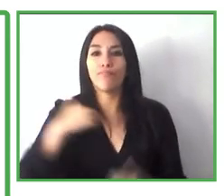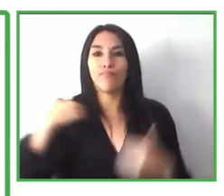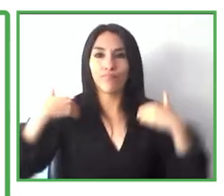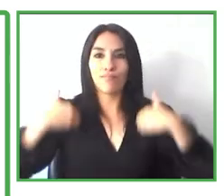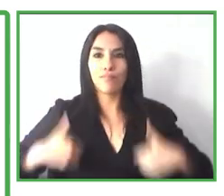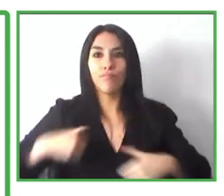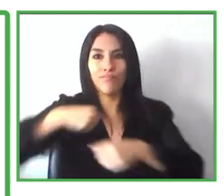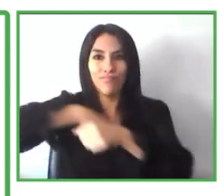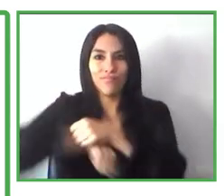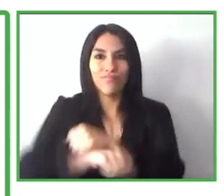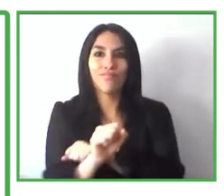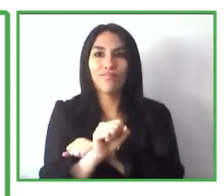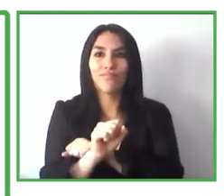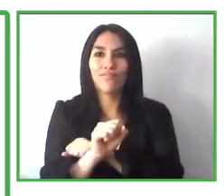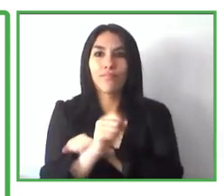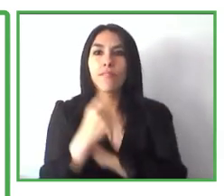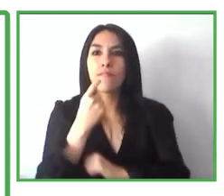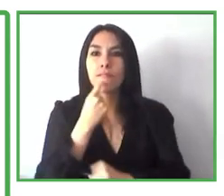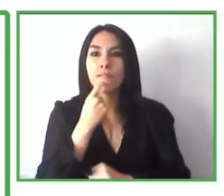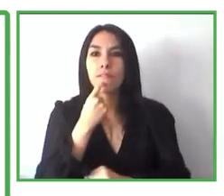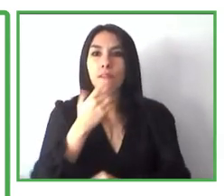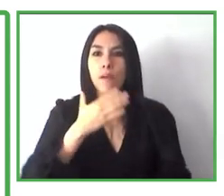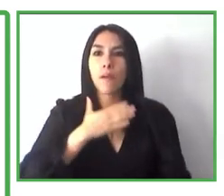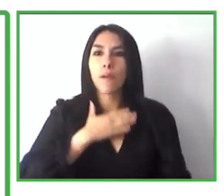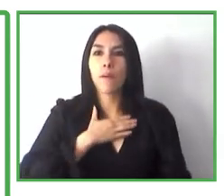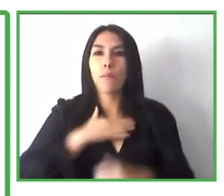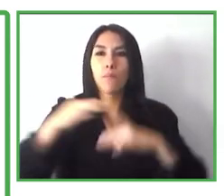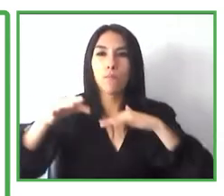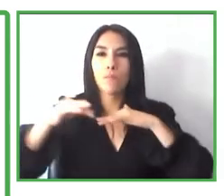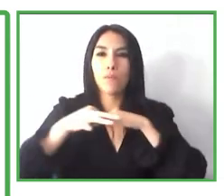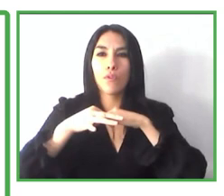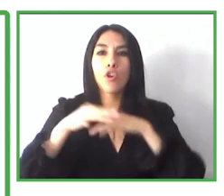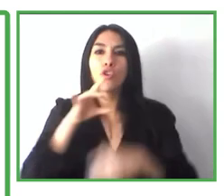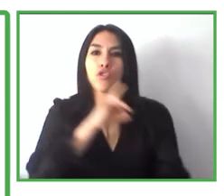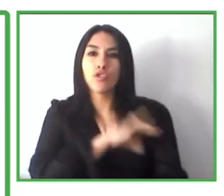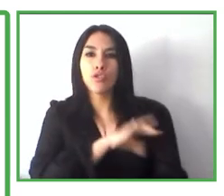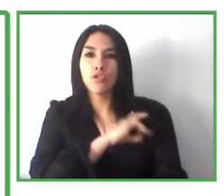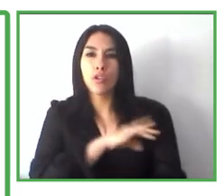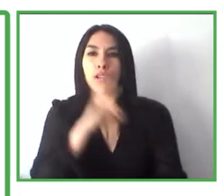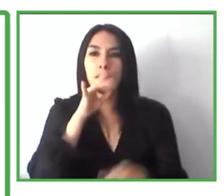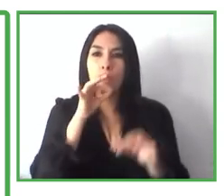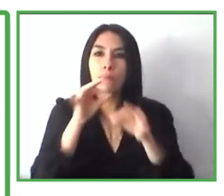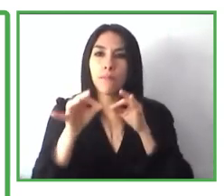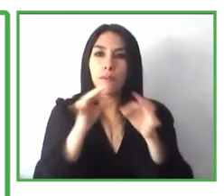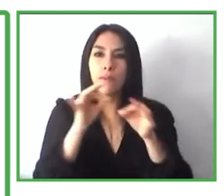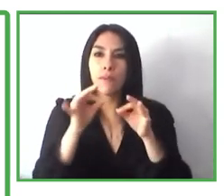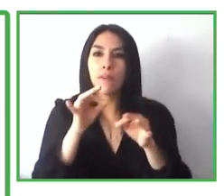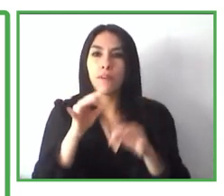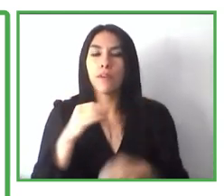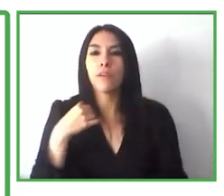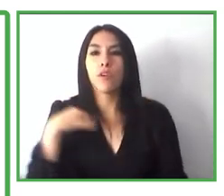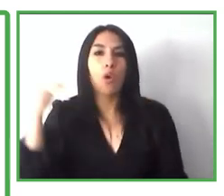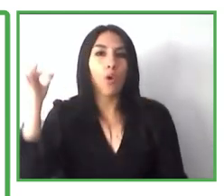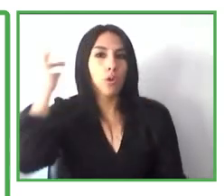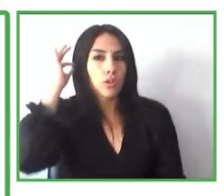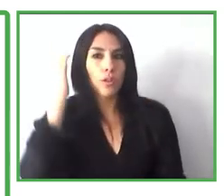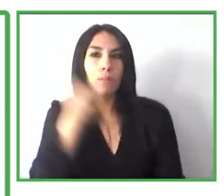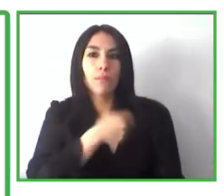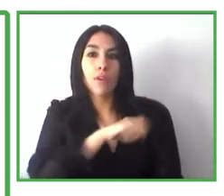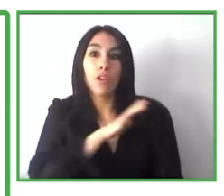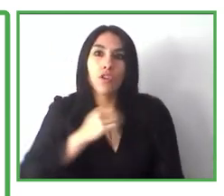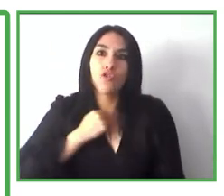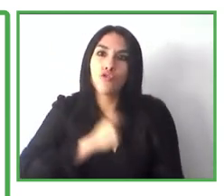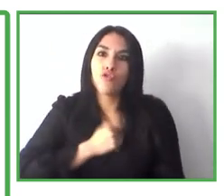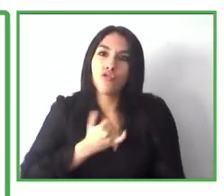husband is from Chile, that's why I speak Spanish. And I apologize beforehand if I say something wrong, but